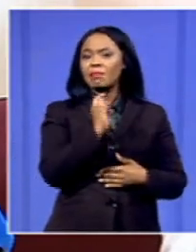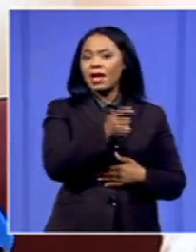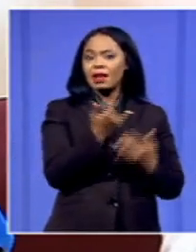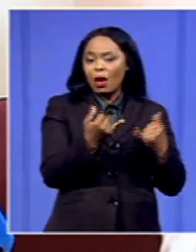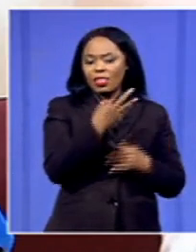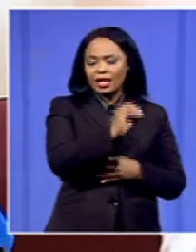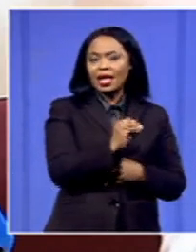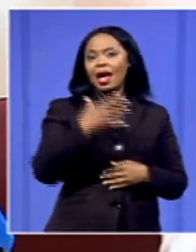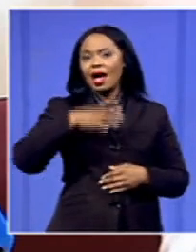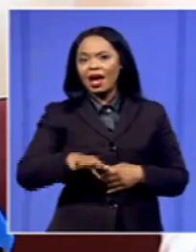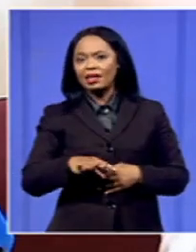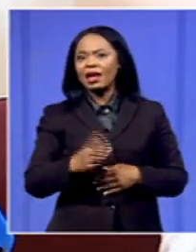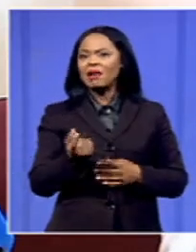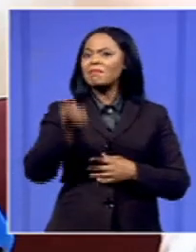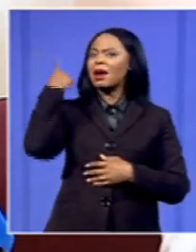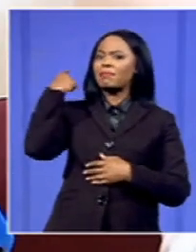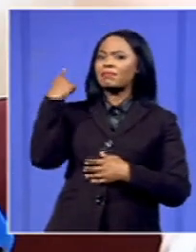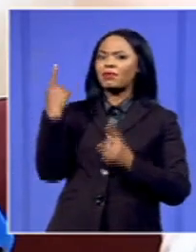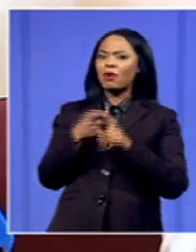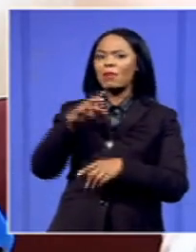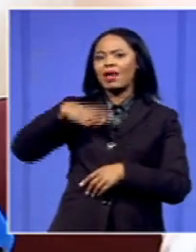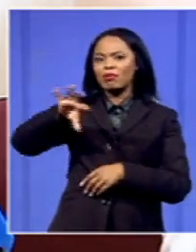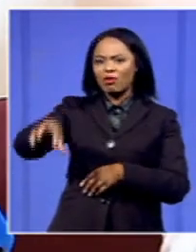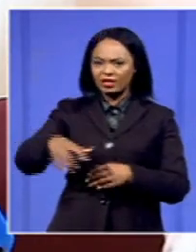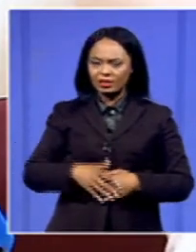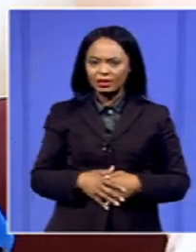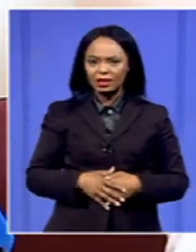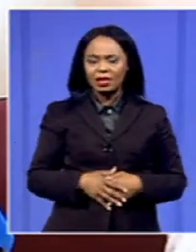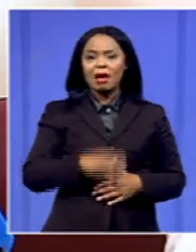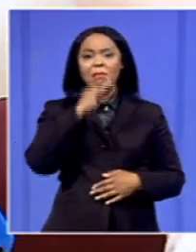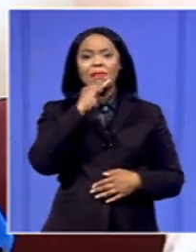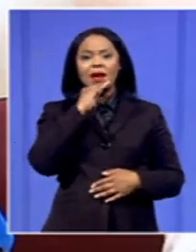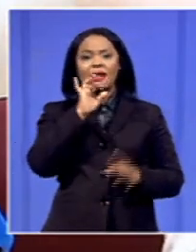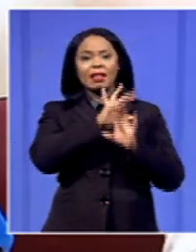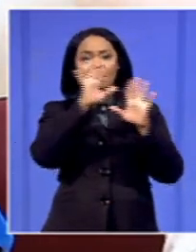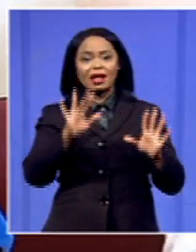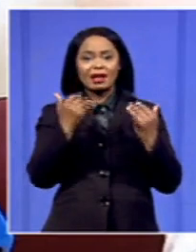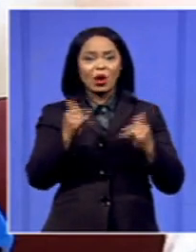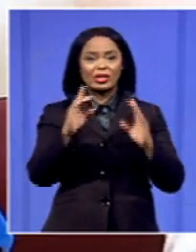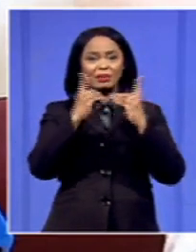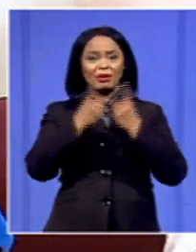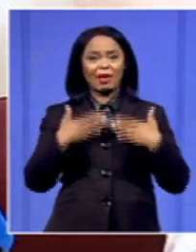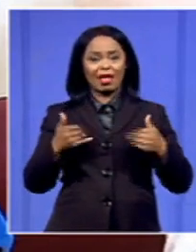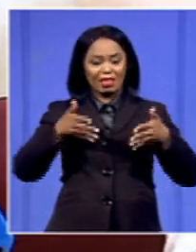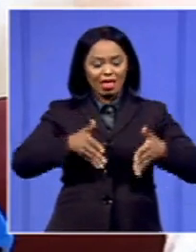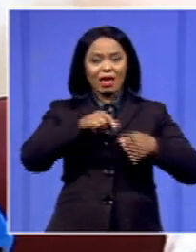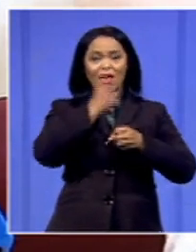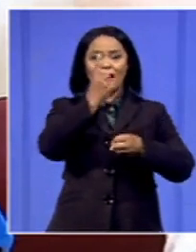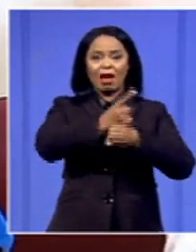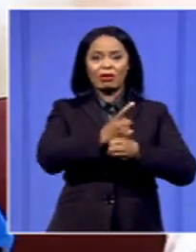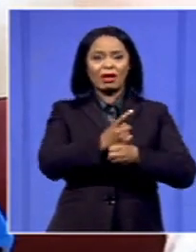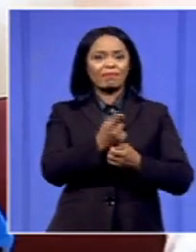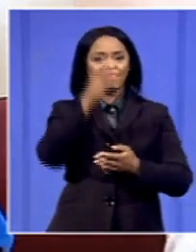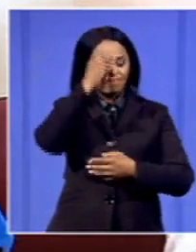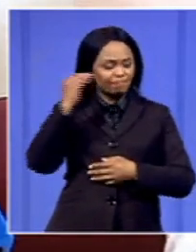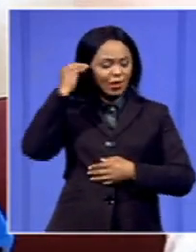others were paid as far back as April and May. So this clearly tells you that we are dealing with a Department of Health that does not take